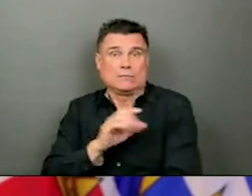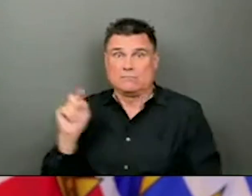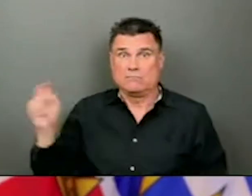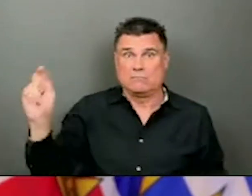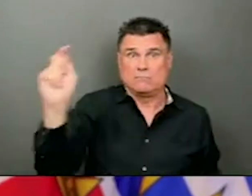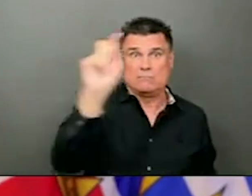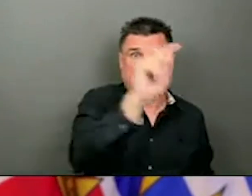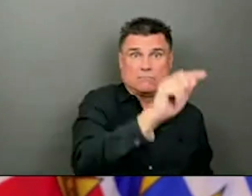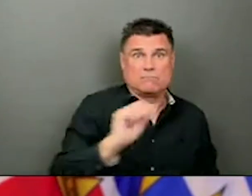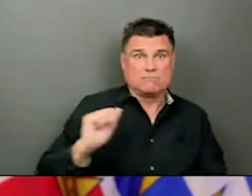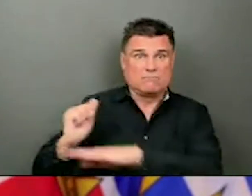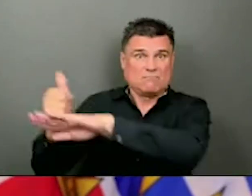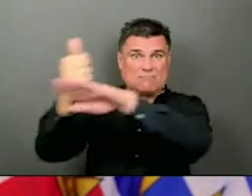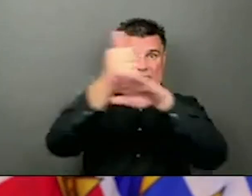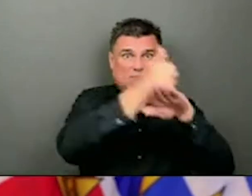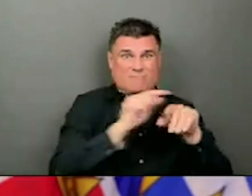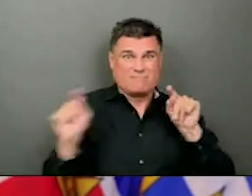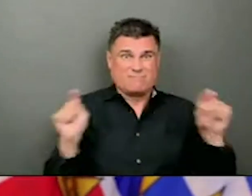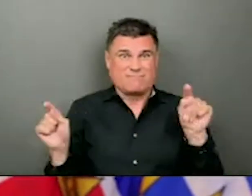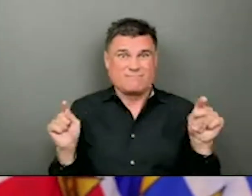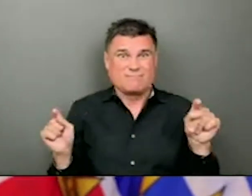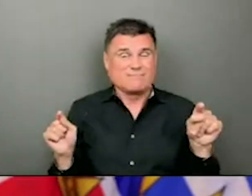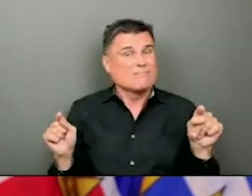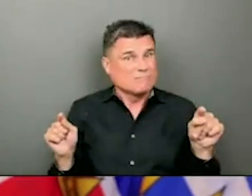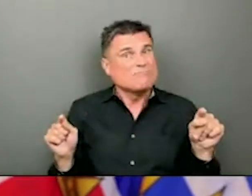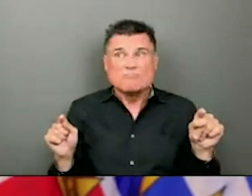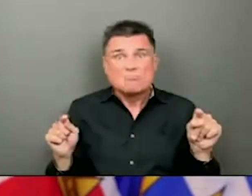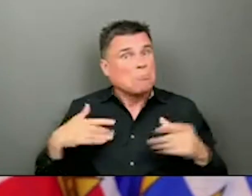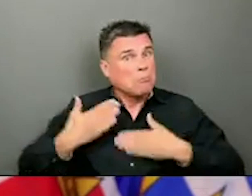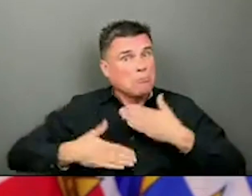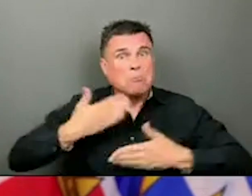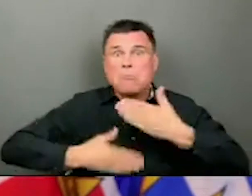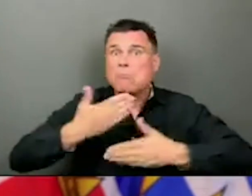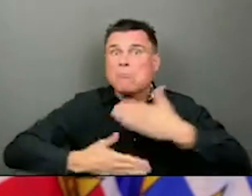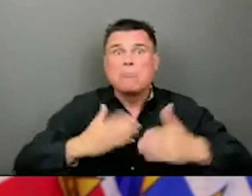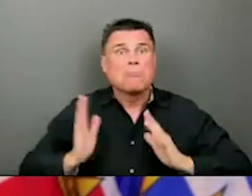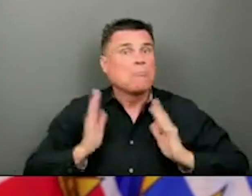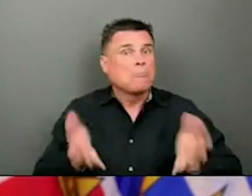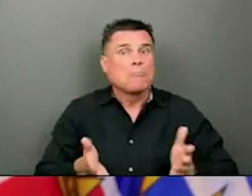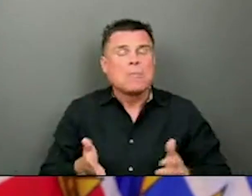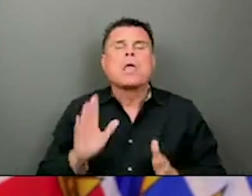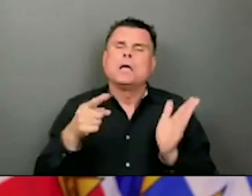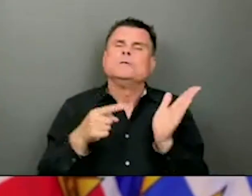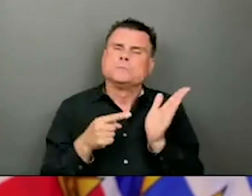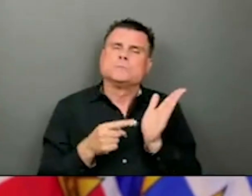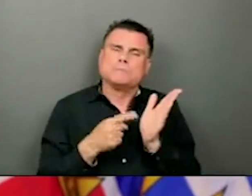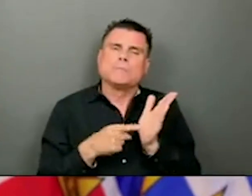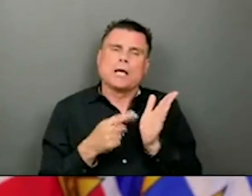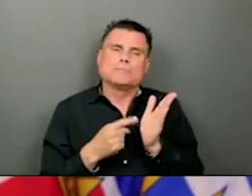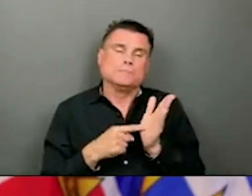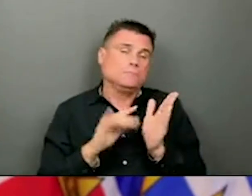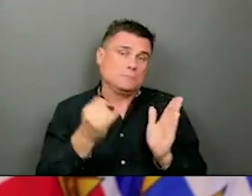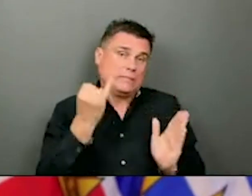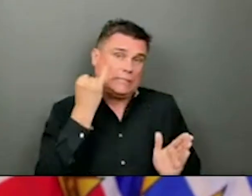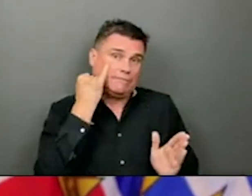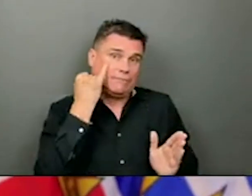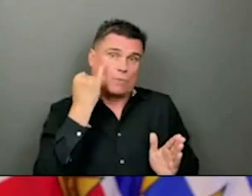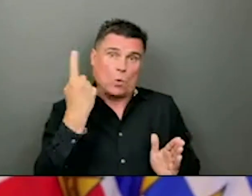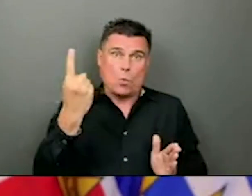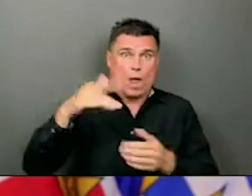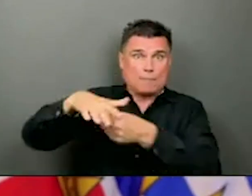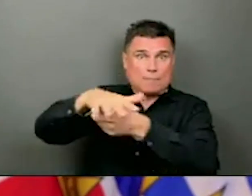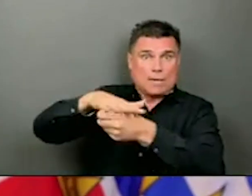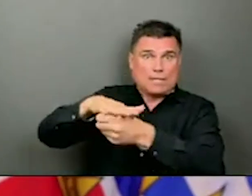that we were able to move vaccine around so people who showed up at the clinics, there was not that I'm aware of that